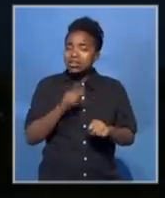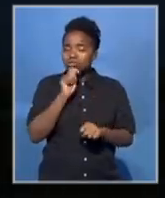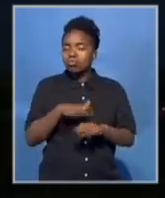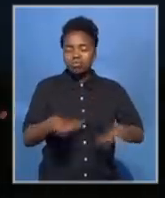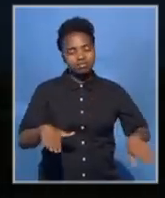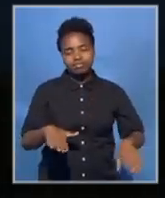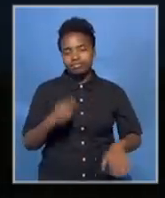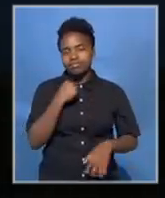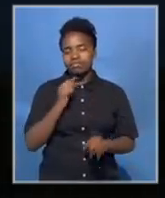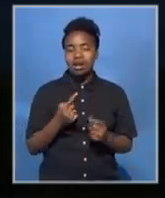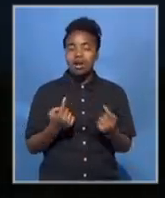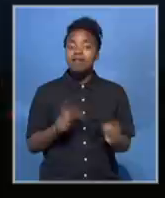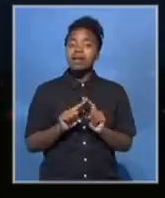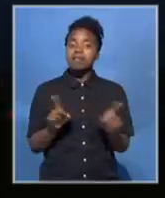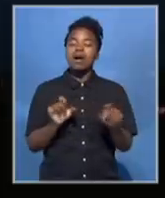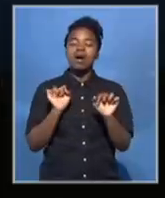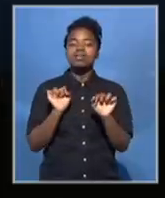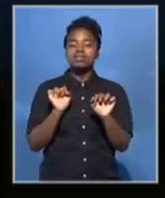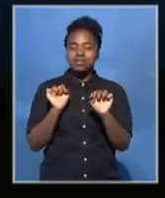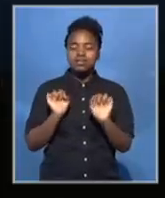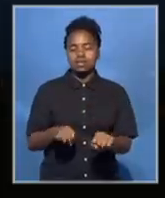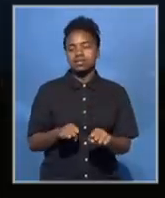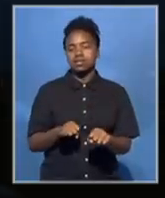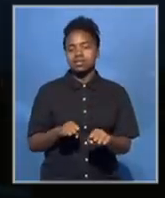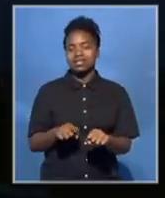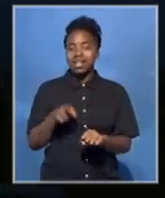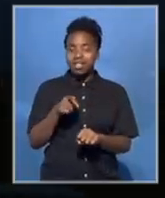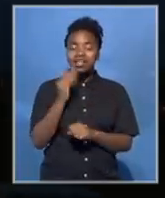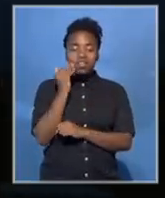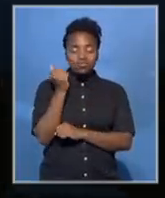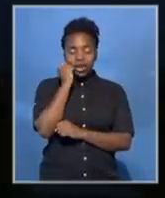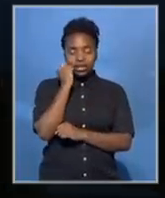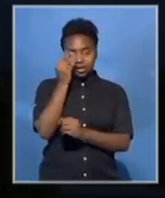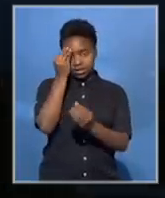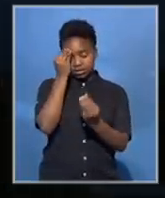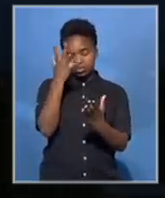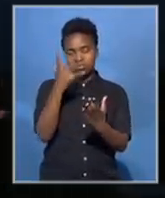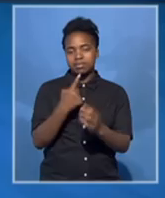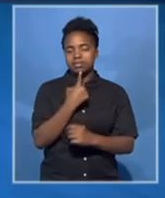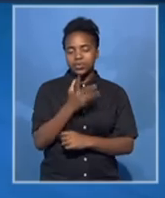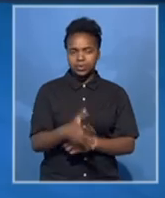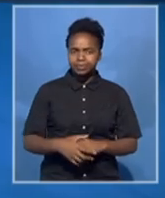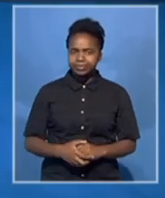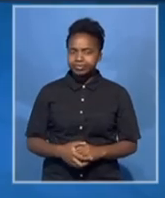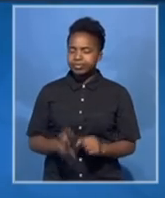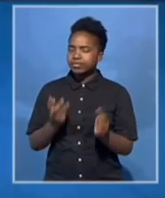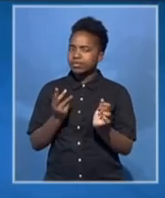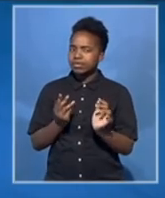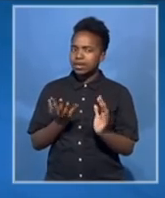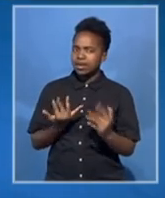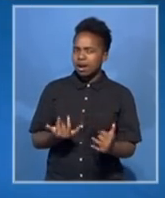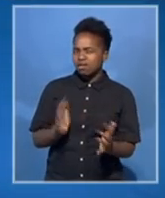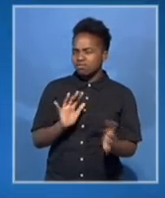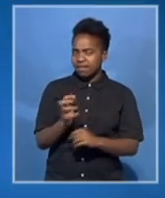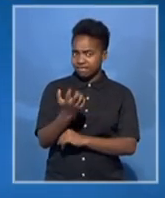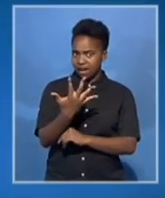-Qaeda, but it does seem likely to be so, and that's what French media are reporting as well. Jack, parallel to this, at